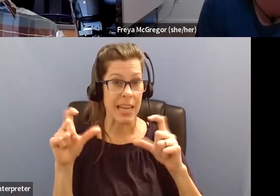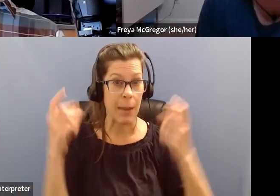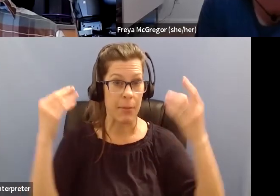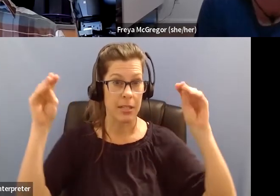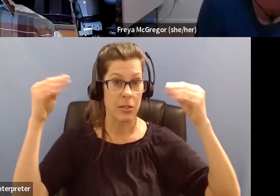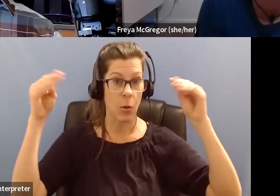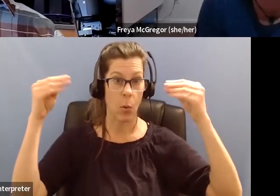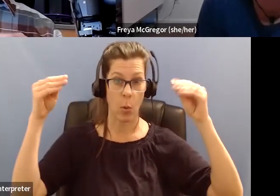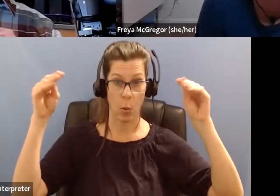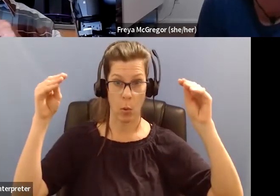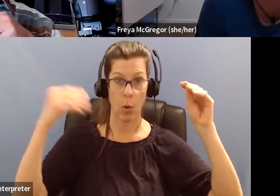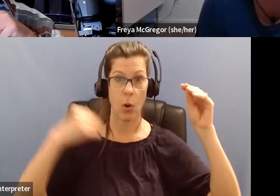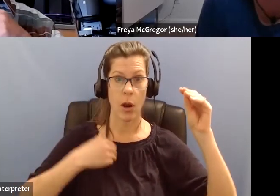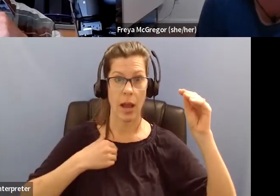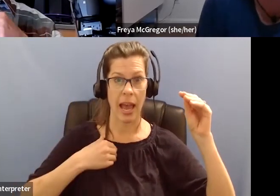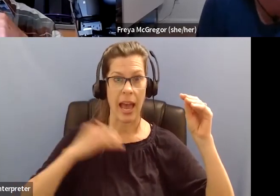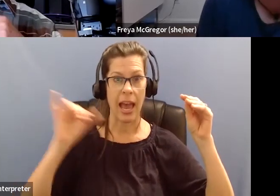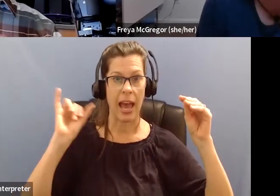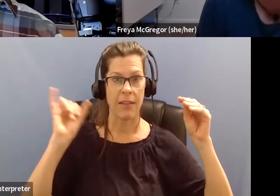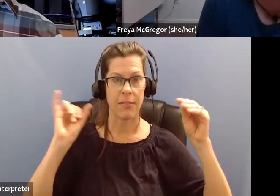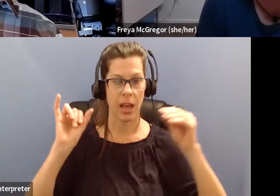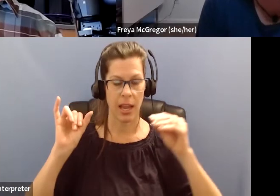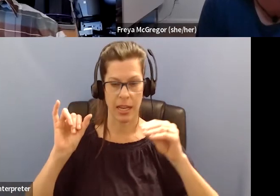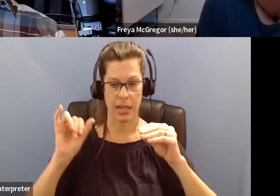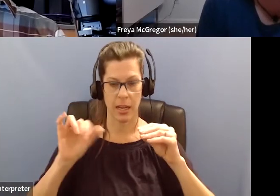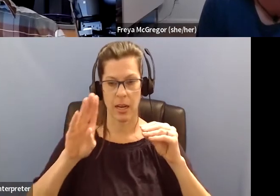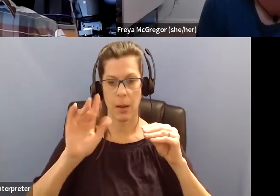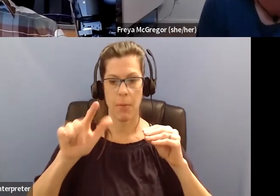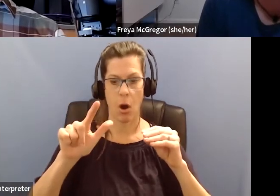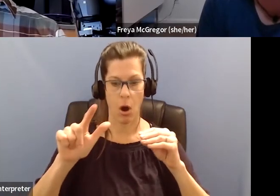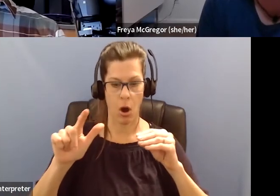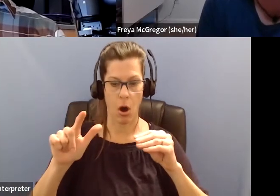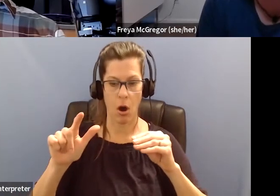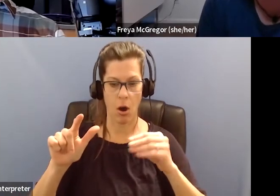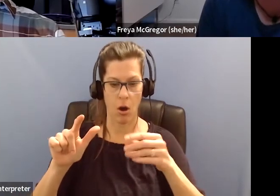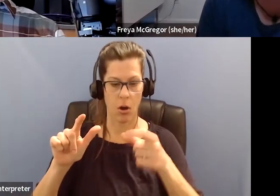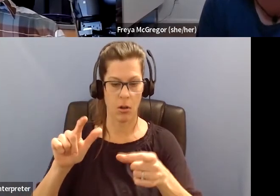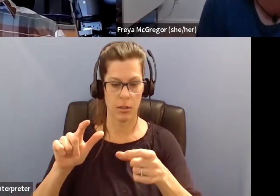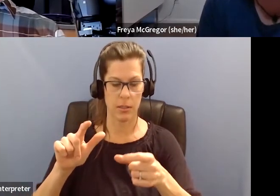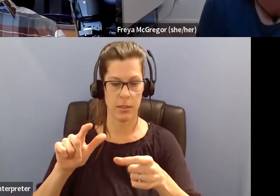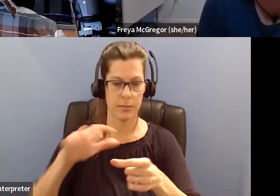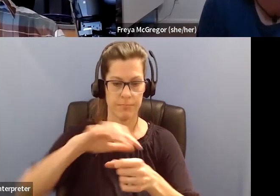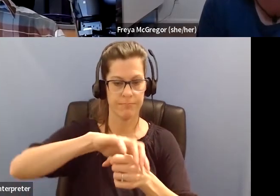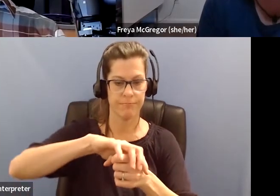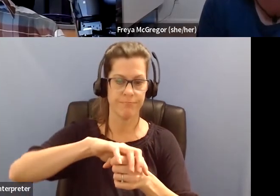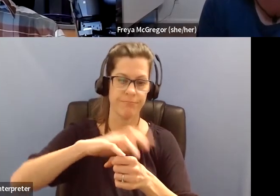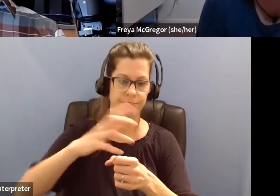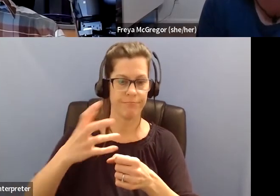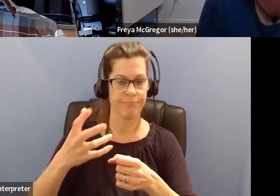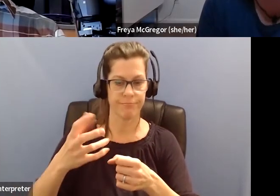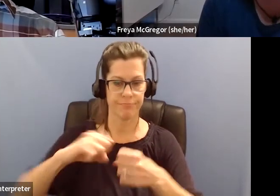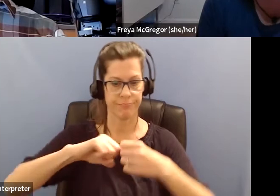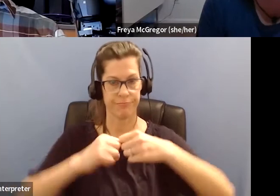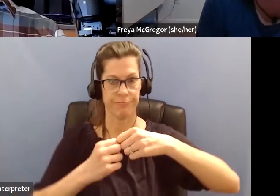a little ball connection, and, you know, but they're not that strong. And so, my